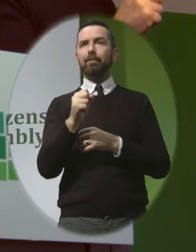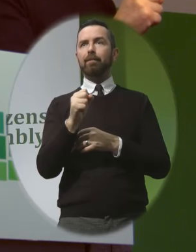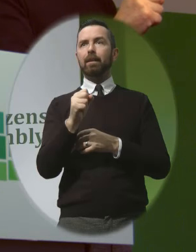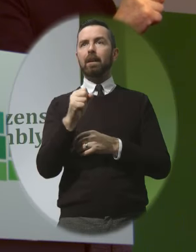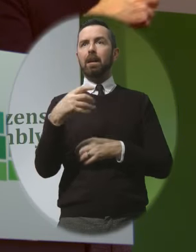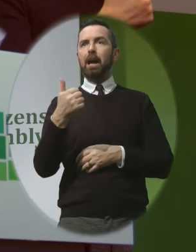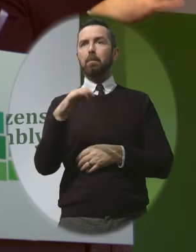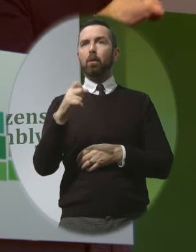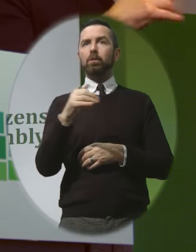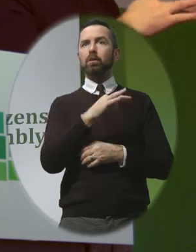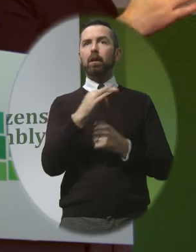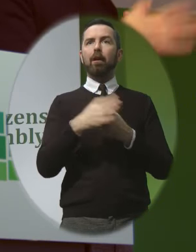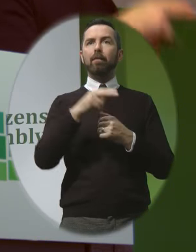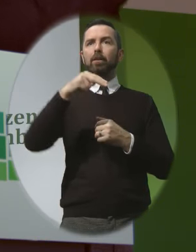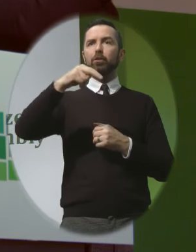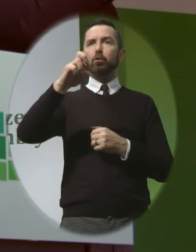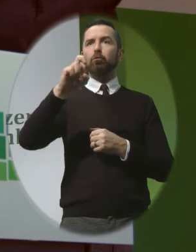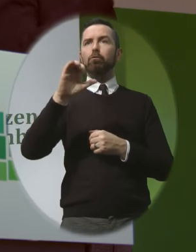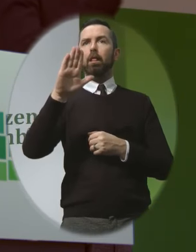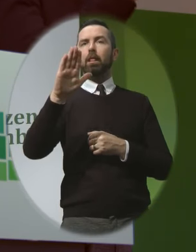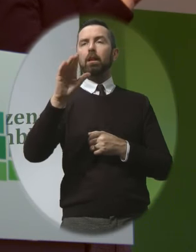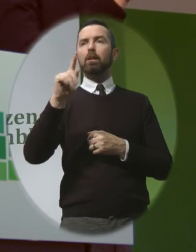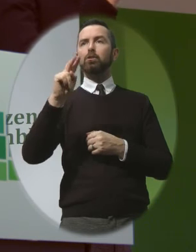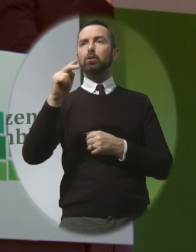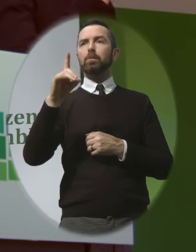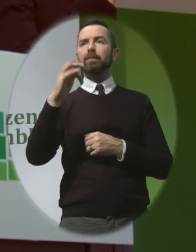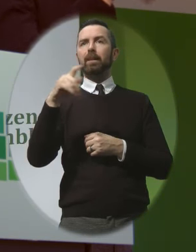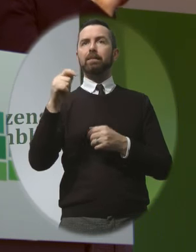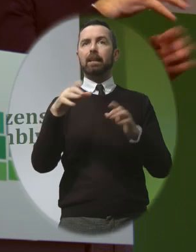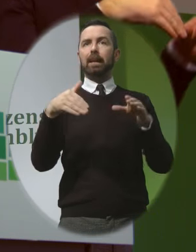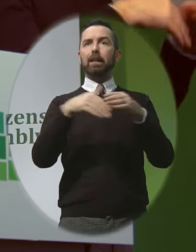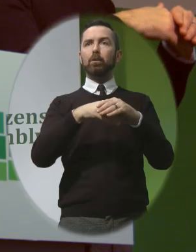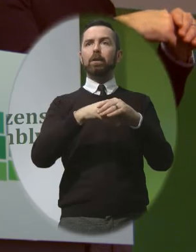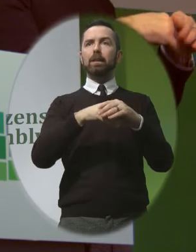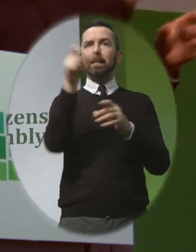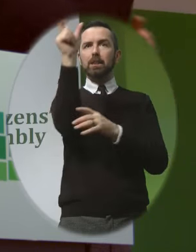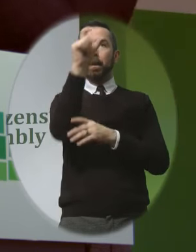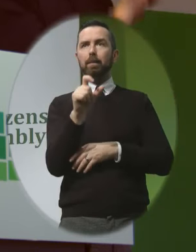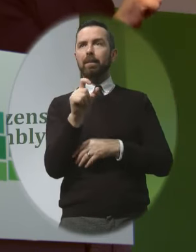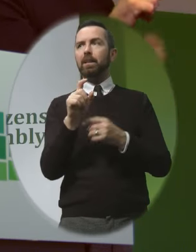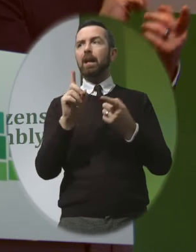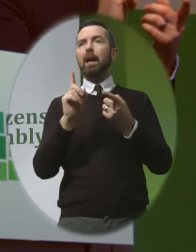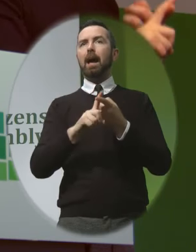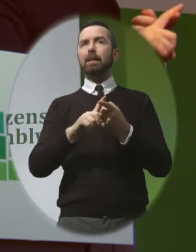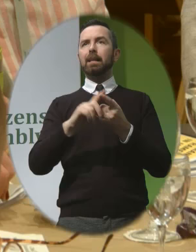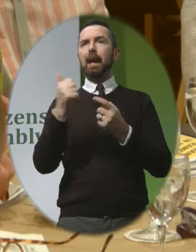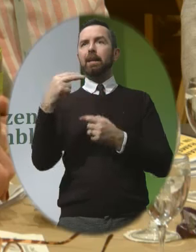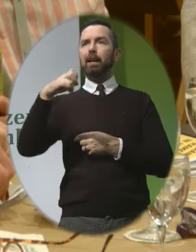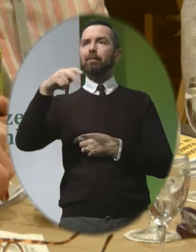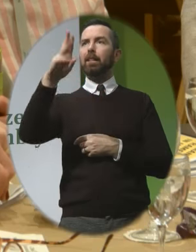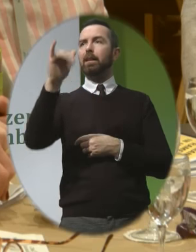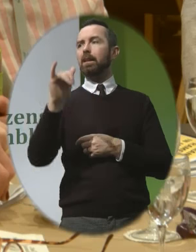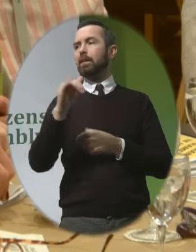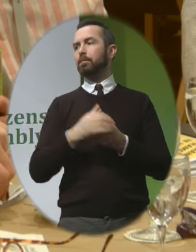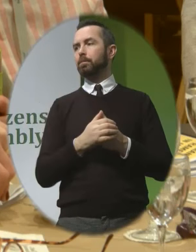a diagnosis of a neural tube defect including an anencephaly or spina bifida and this corresponds to Dr Peter McFarland's evidence here